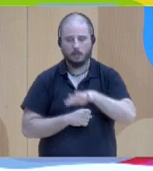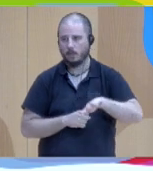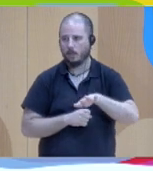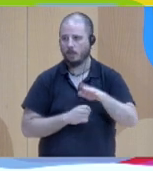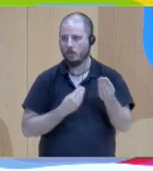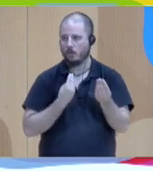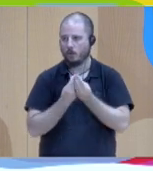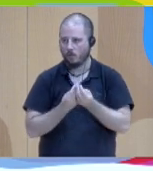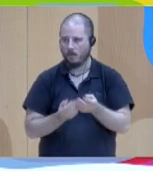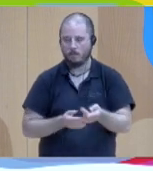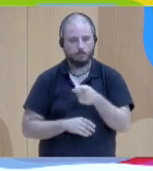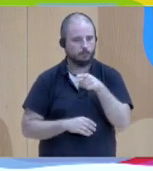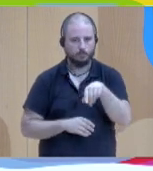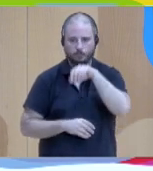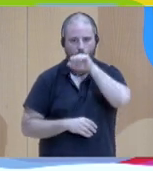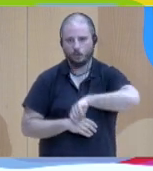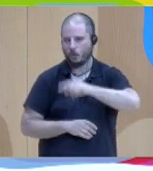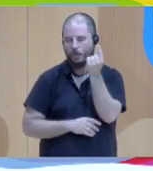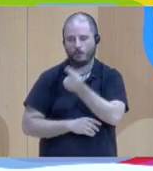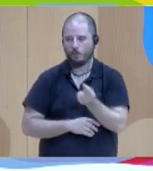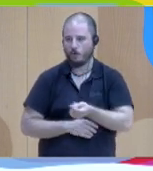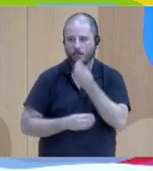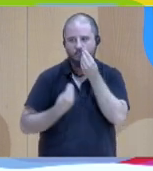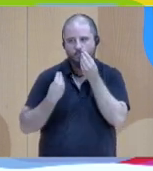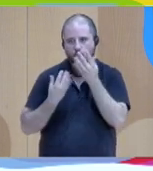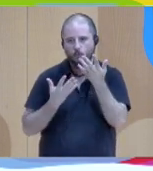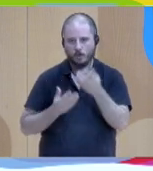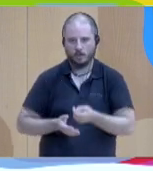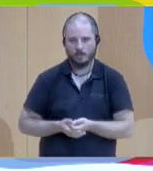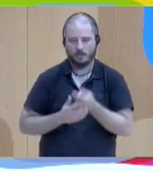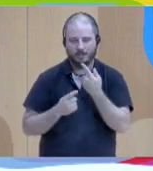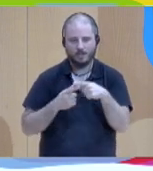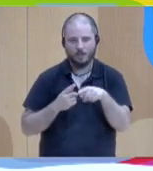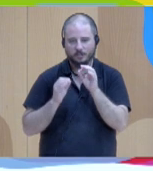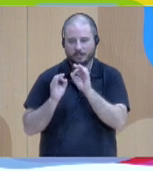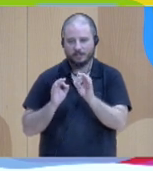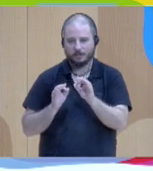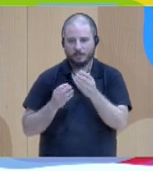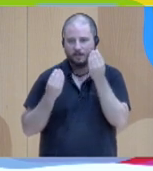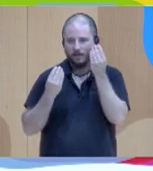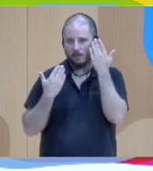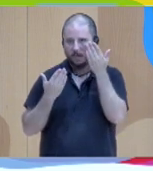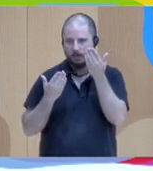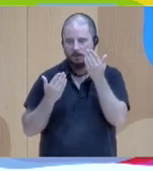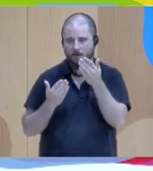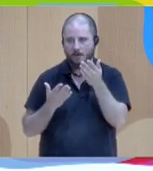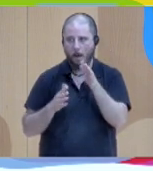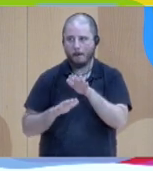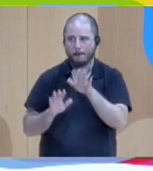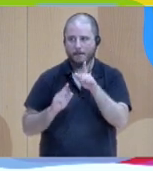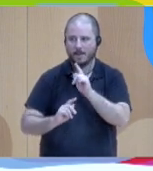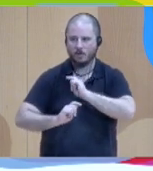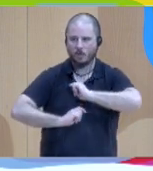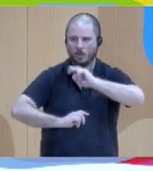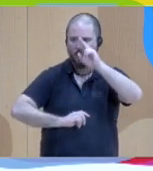I've tried this and this and this in concrete terms and then but I'm still worried I would love to